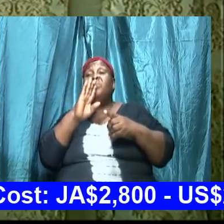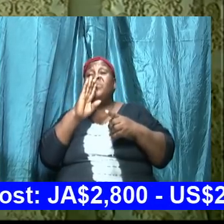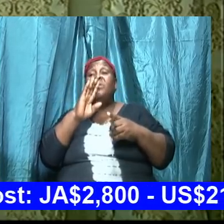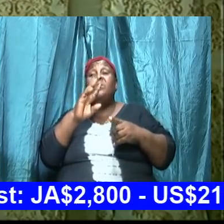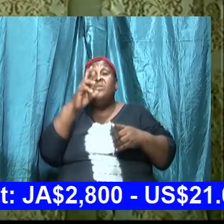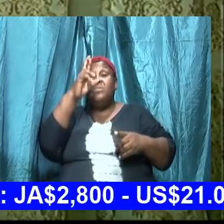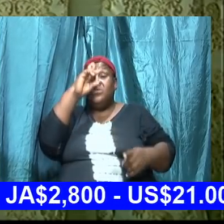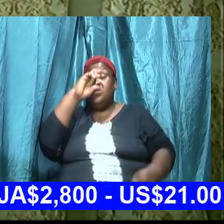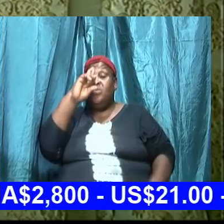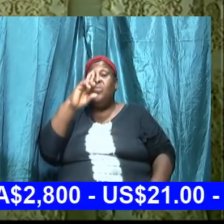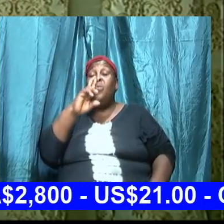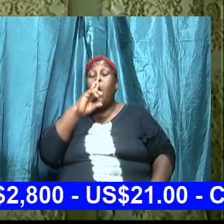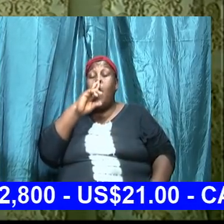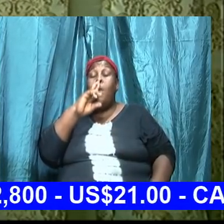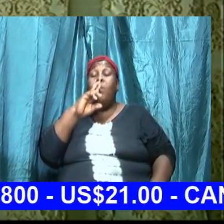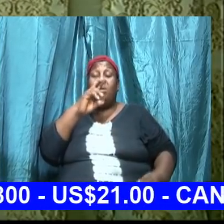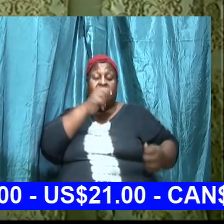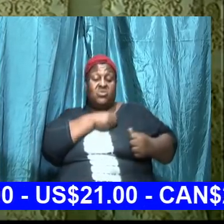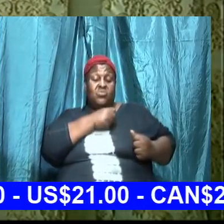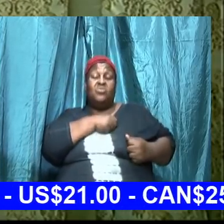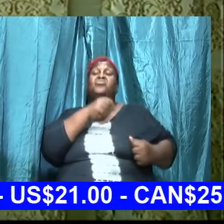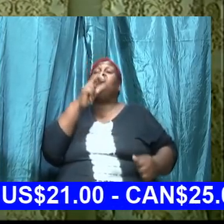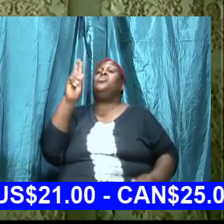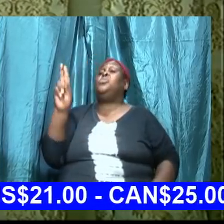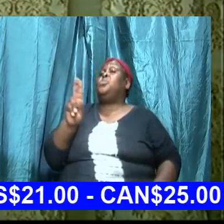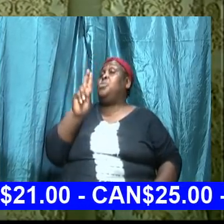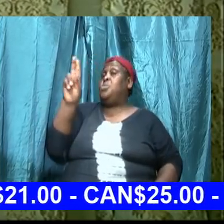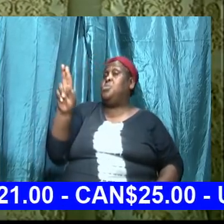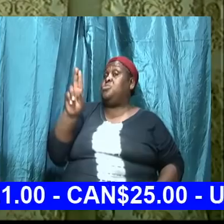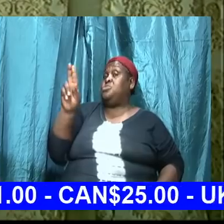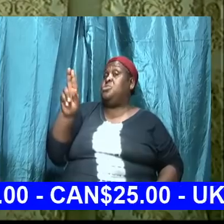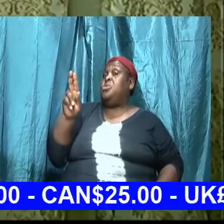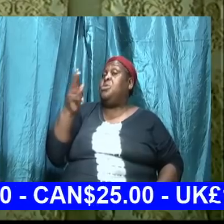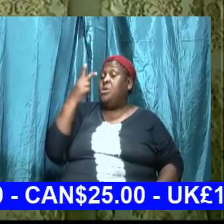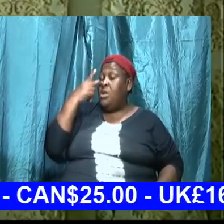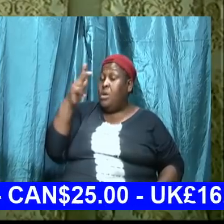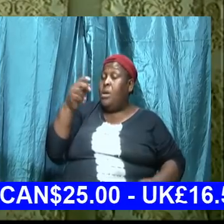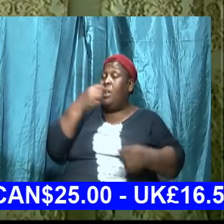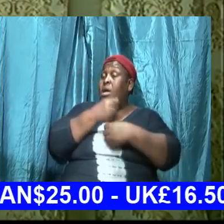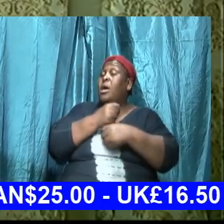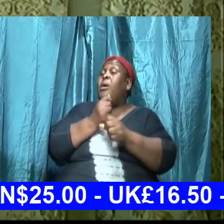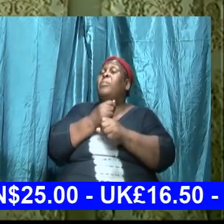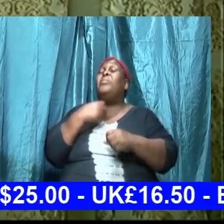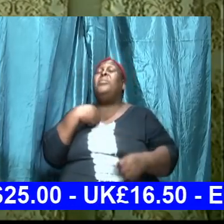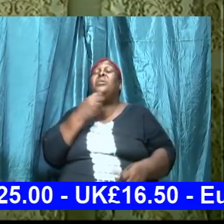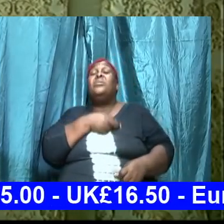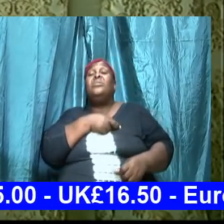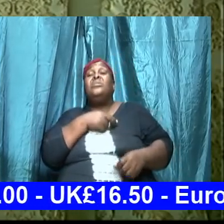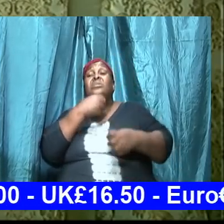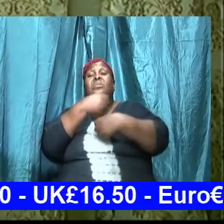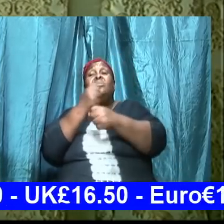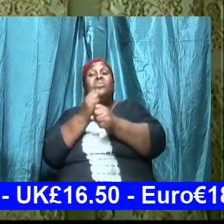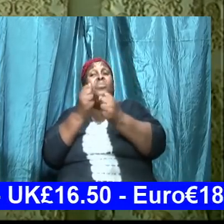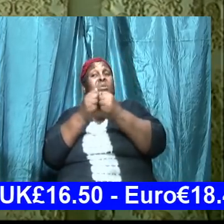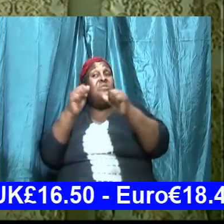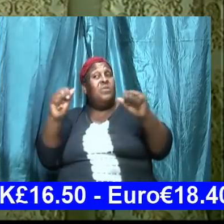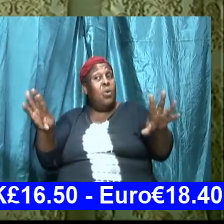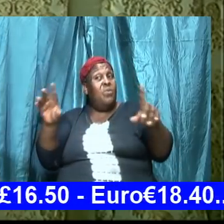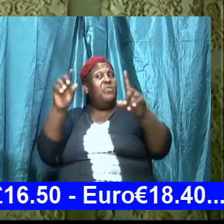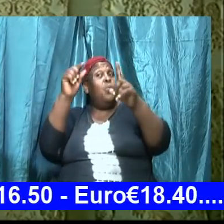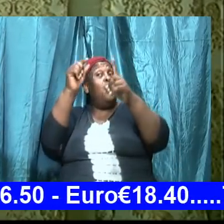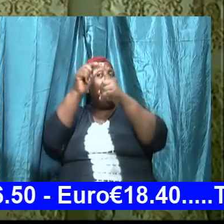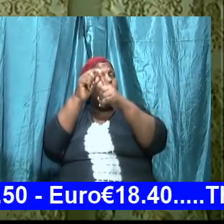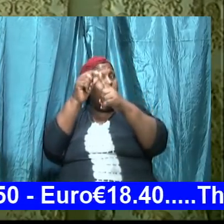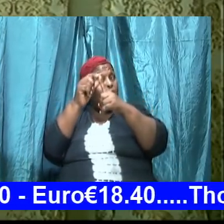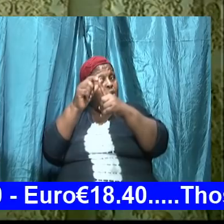and we look at that when we meet again to make us understand to cause us to understand that without the word we don't